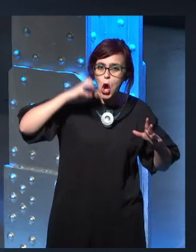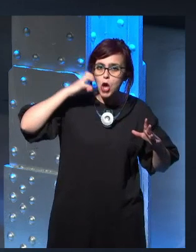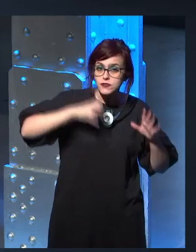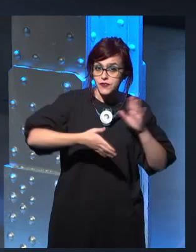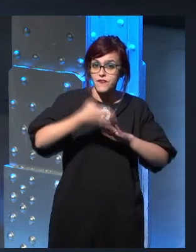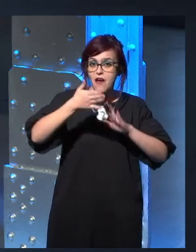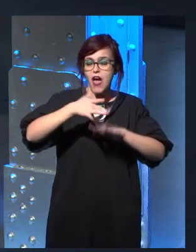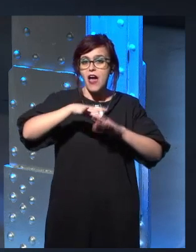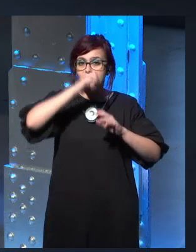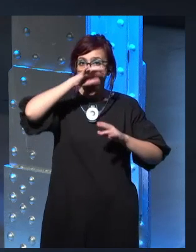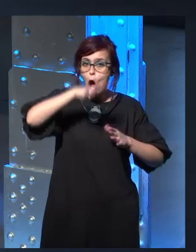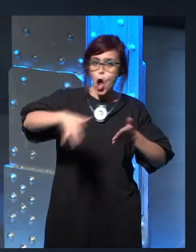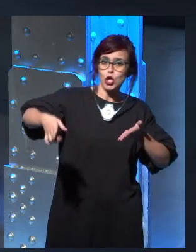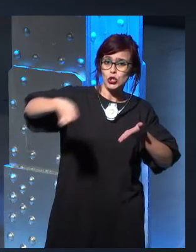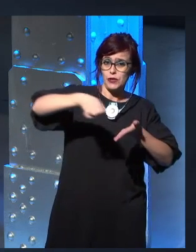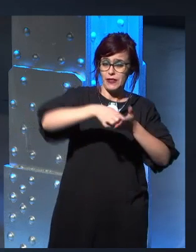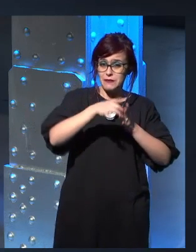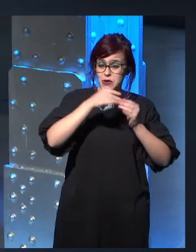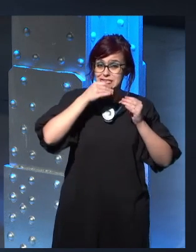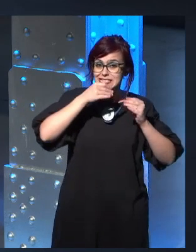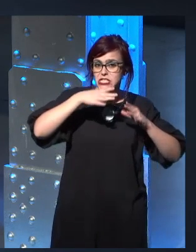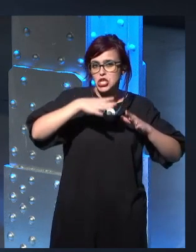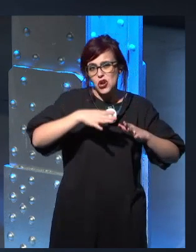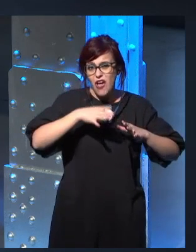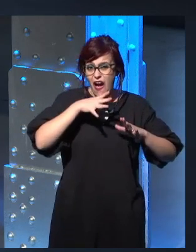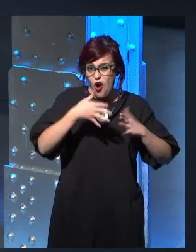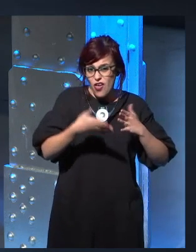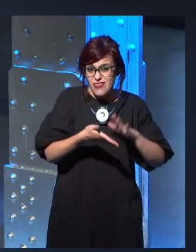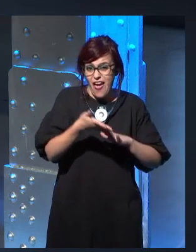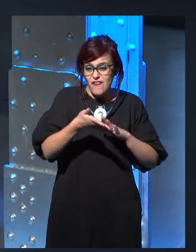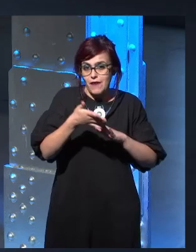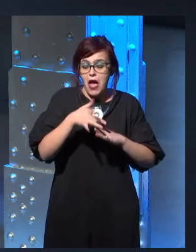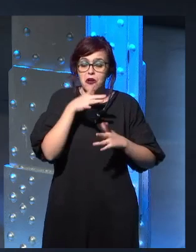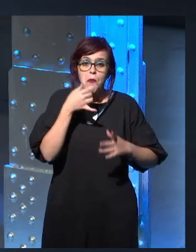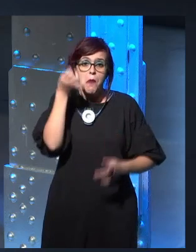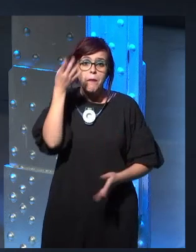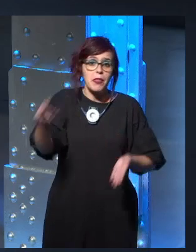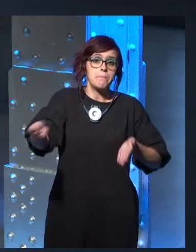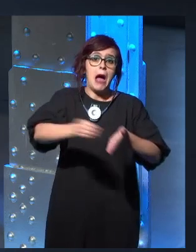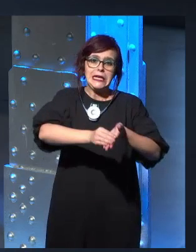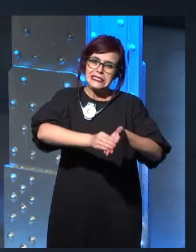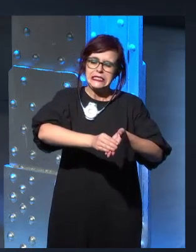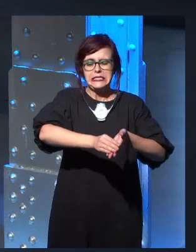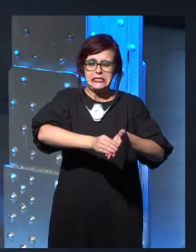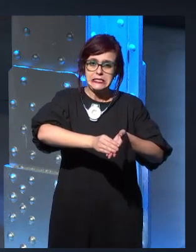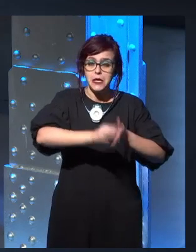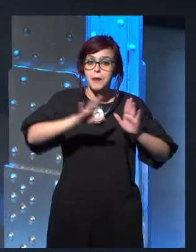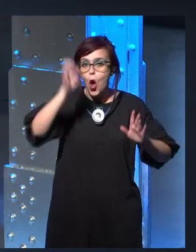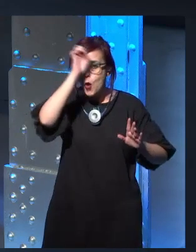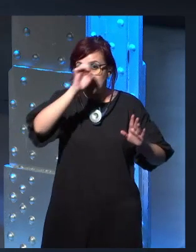into the story just like that at this stage. But that's just my view on it. I